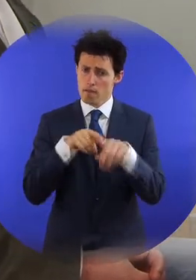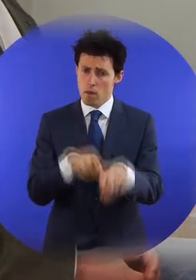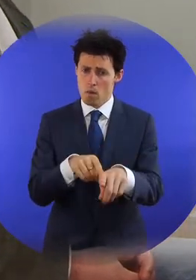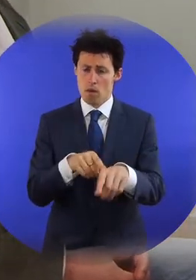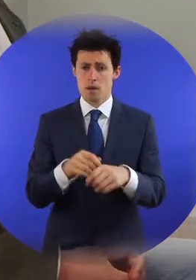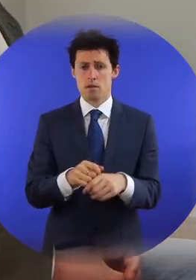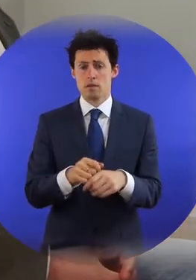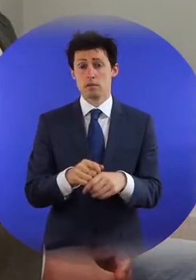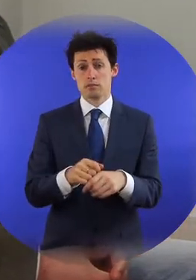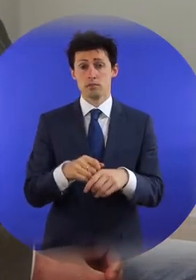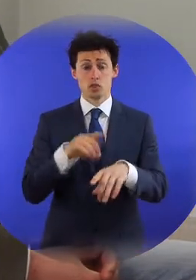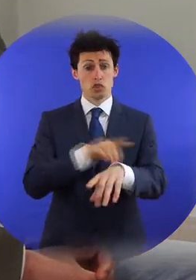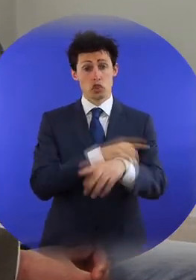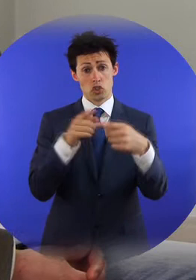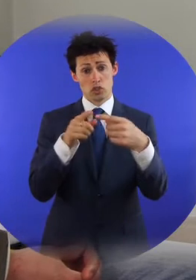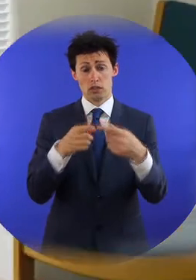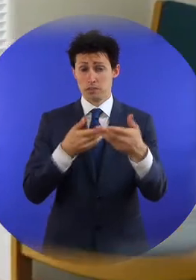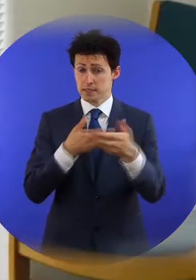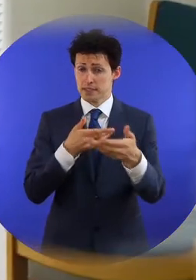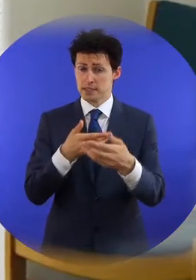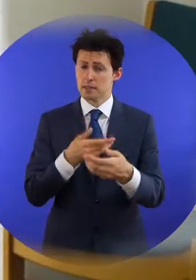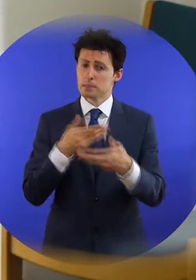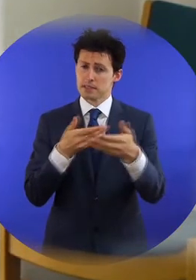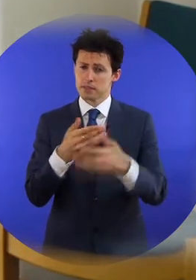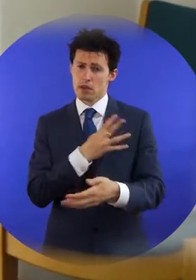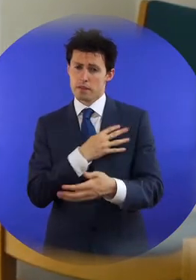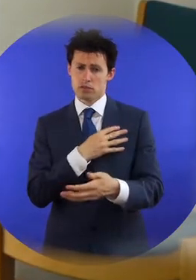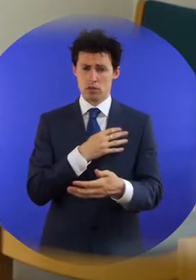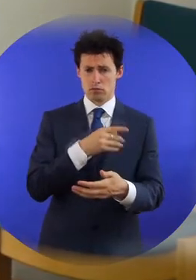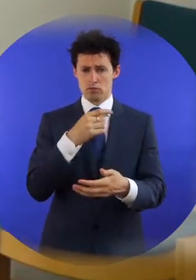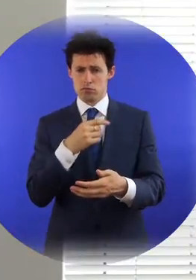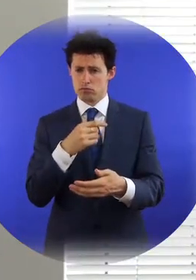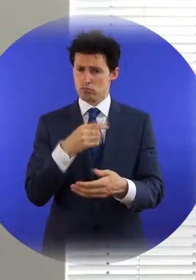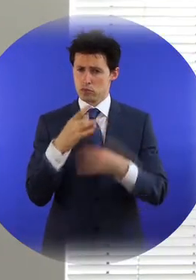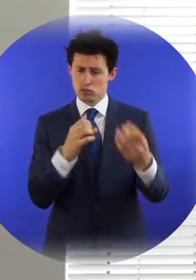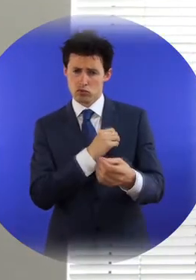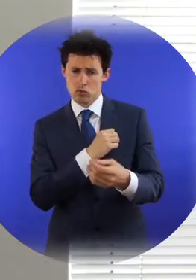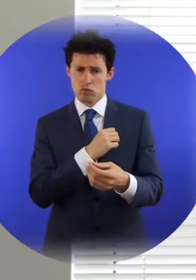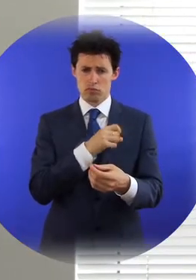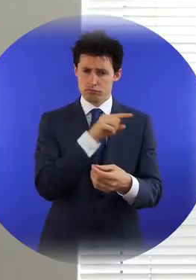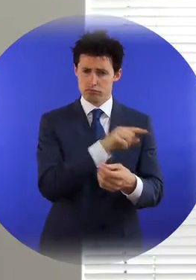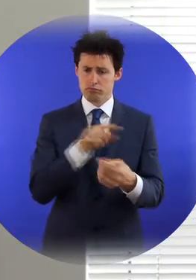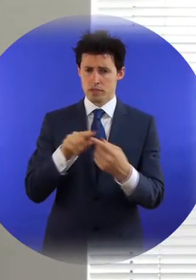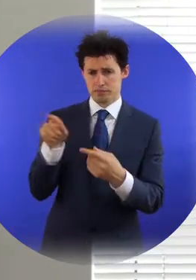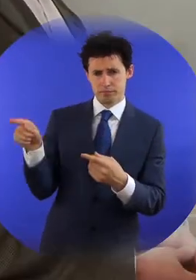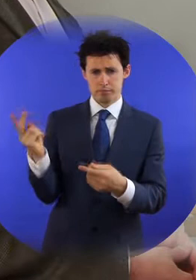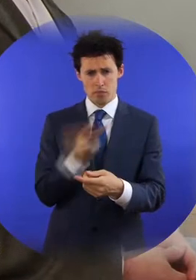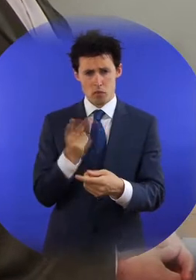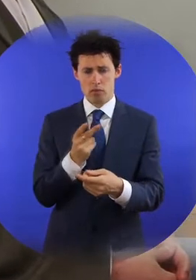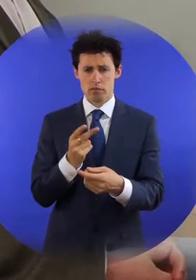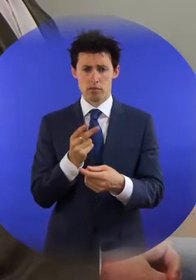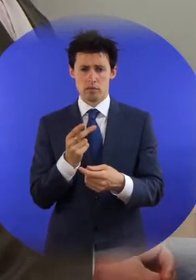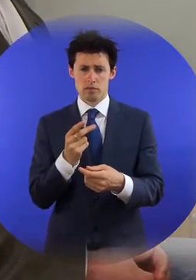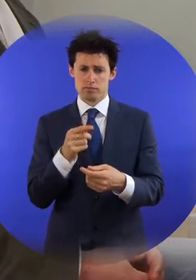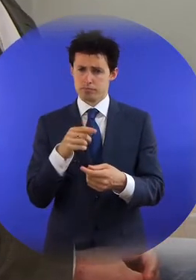Officer facilitates the complainant and respondent agreeing their own solution to the claim. In Investigation, the Equality